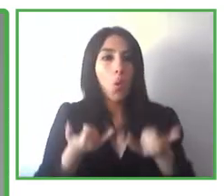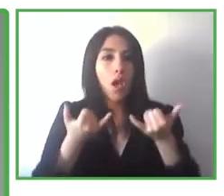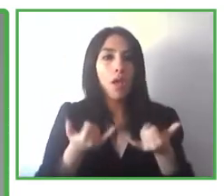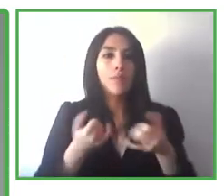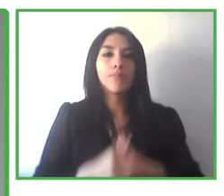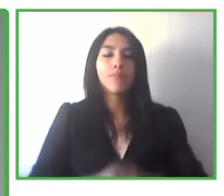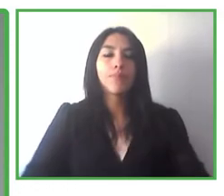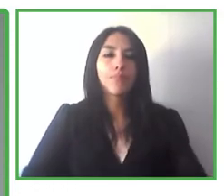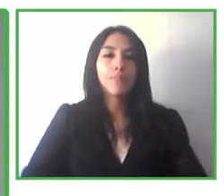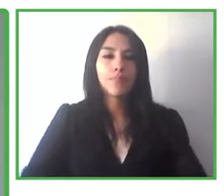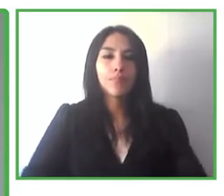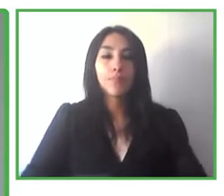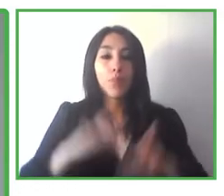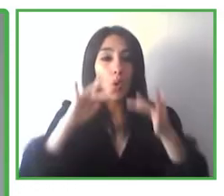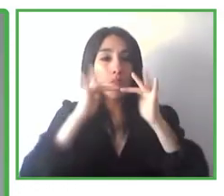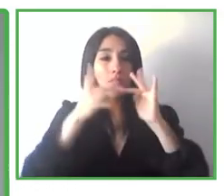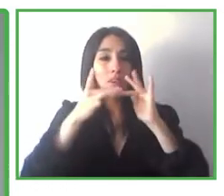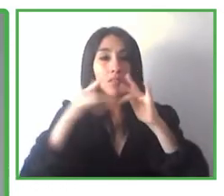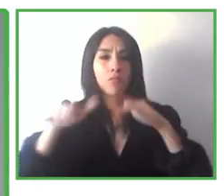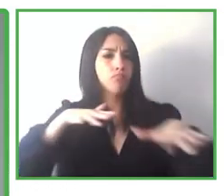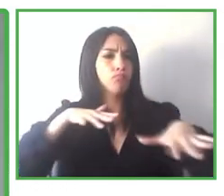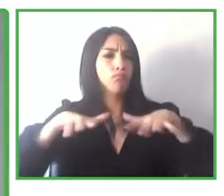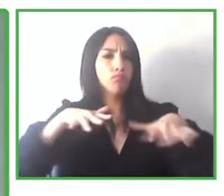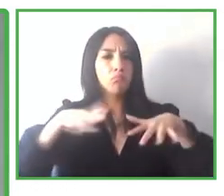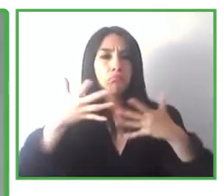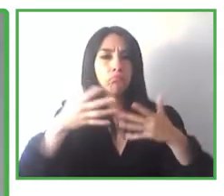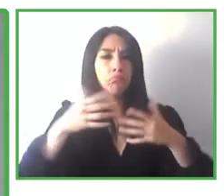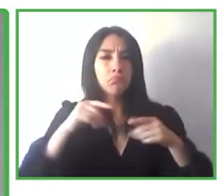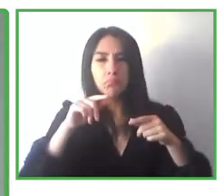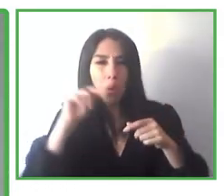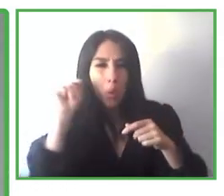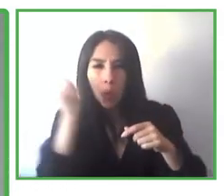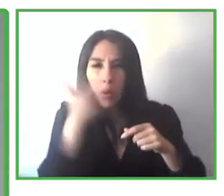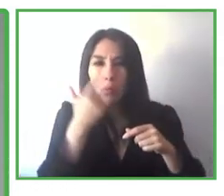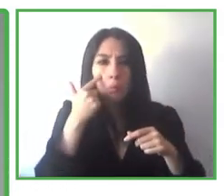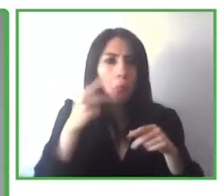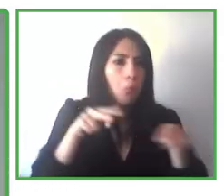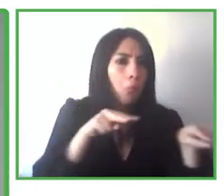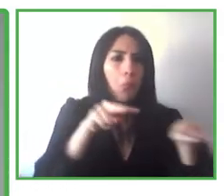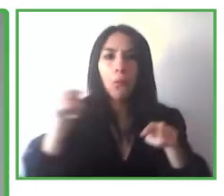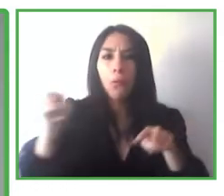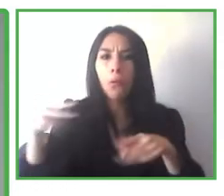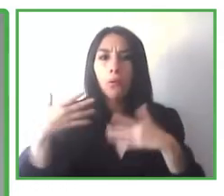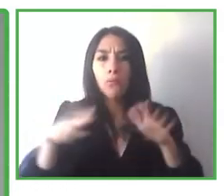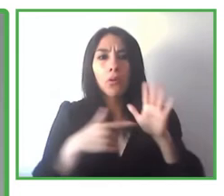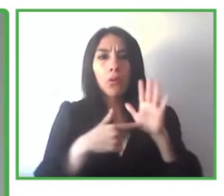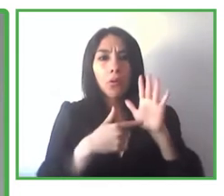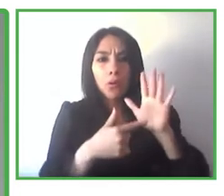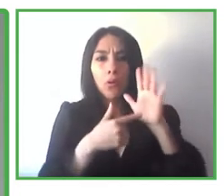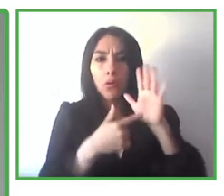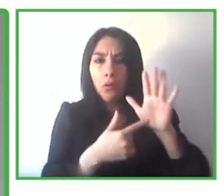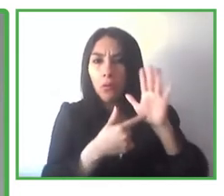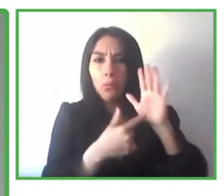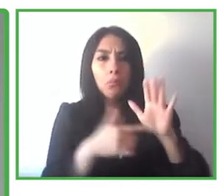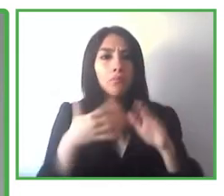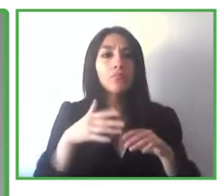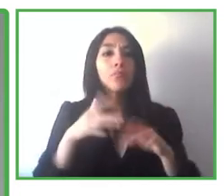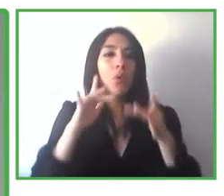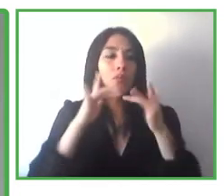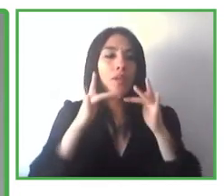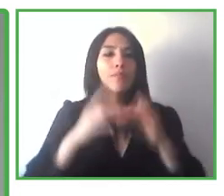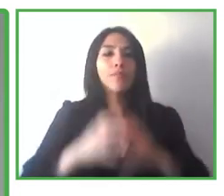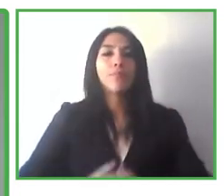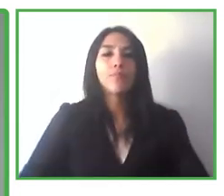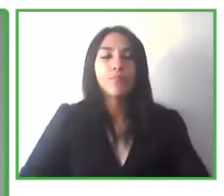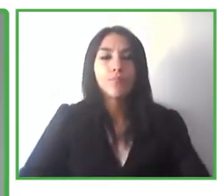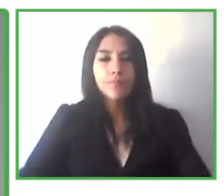functioning. And that is the internet of things. And now we have the web of things with devices that are connected to the internet.